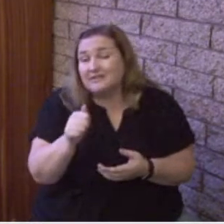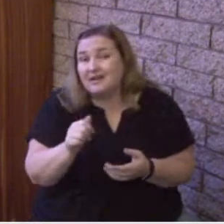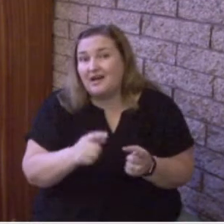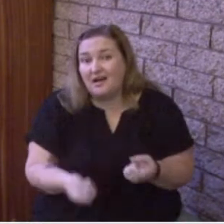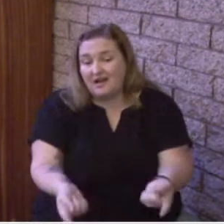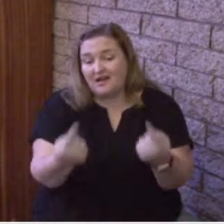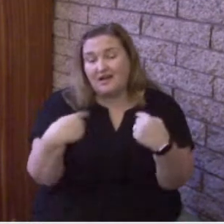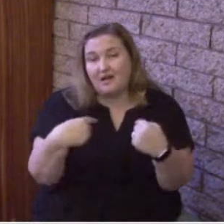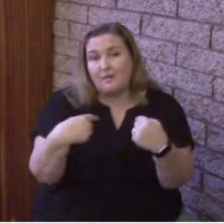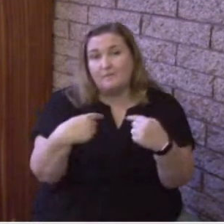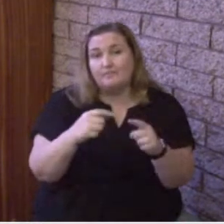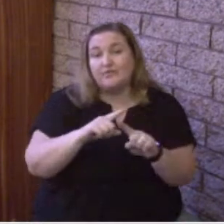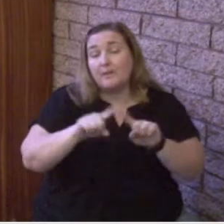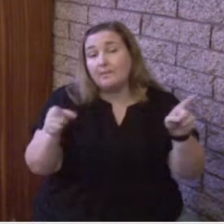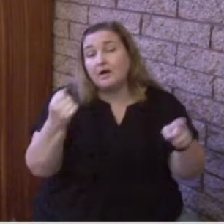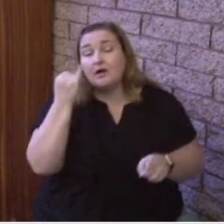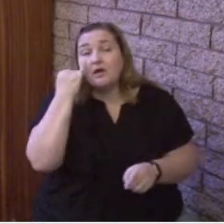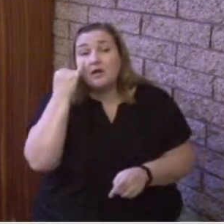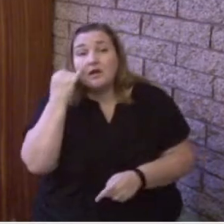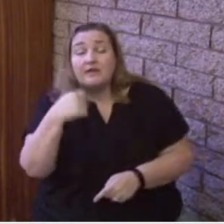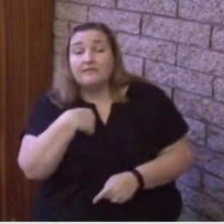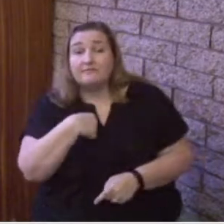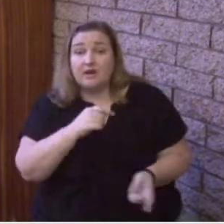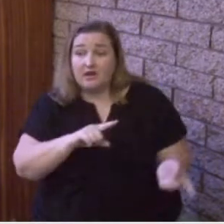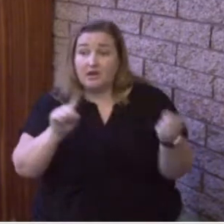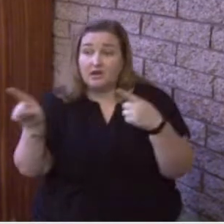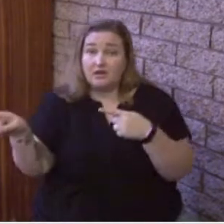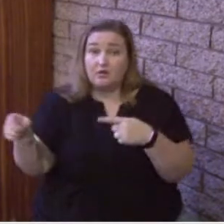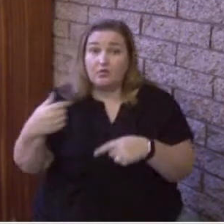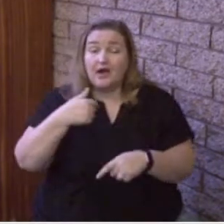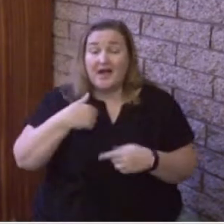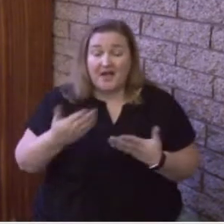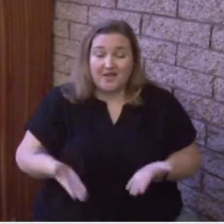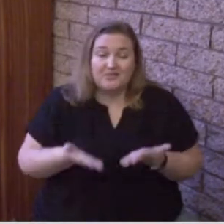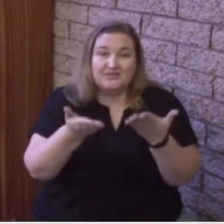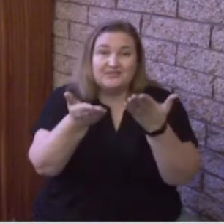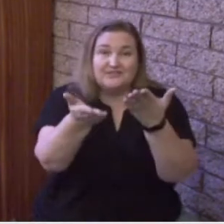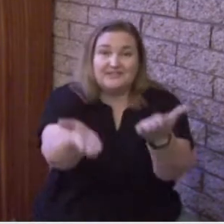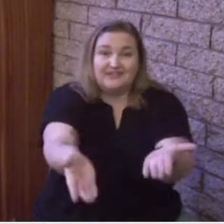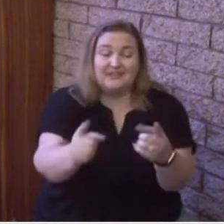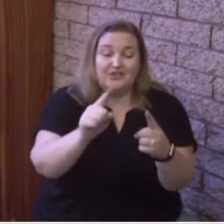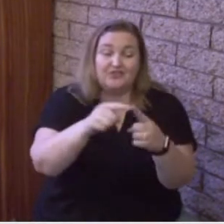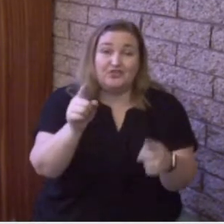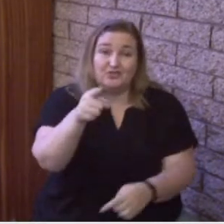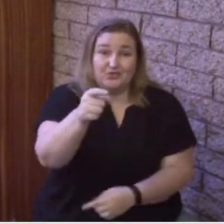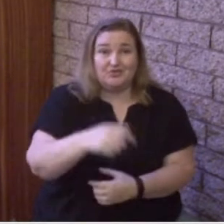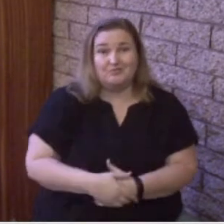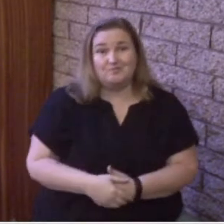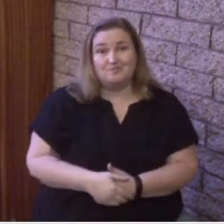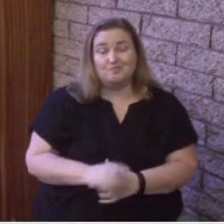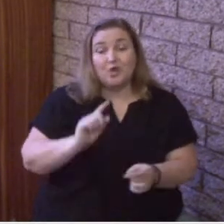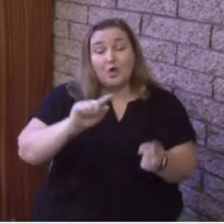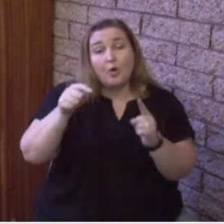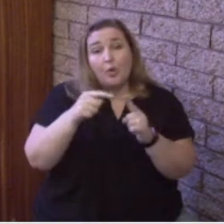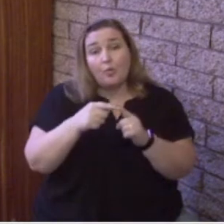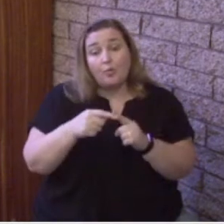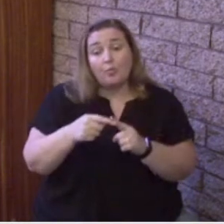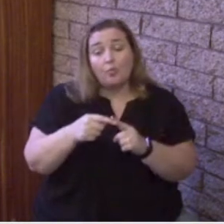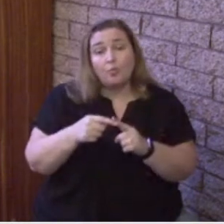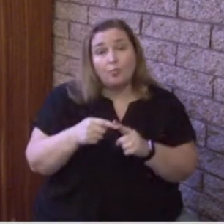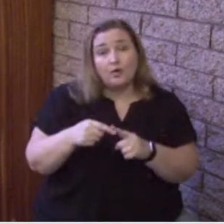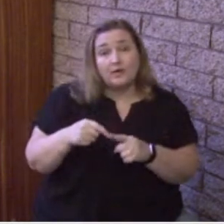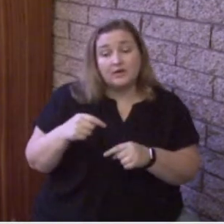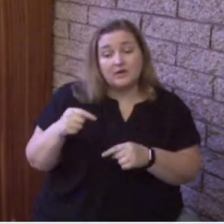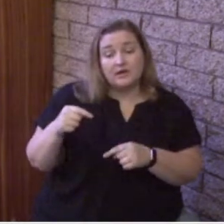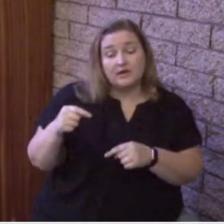But if I go, I will send Him to you. And when He comes, this is important